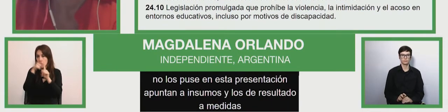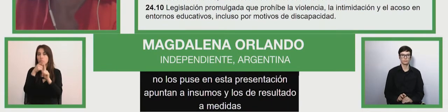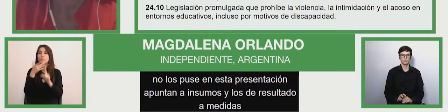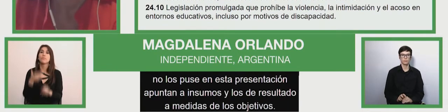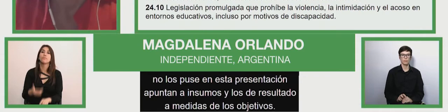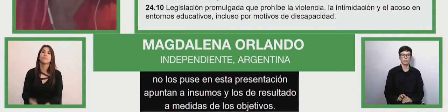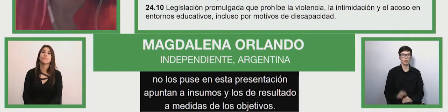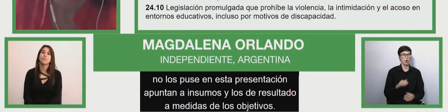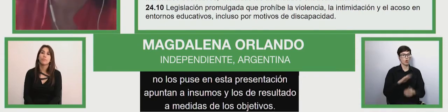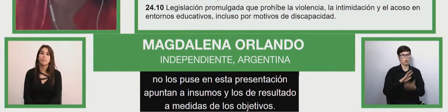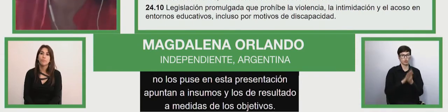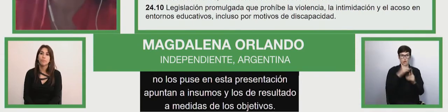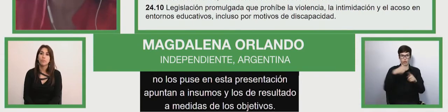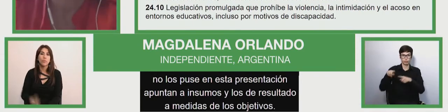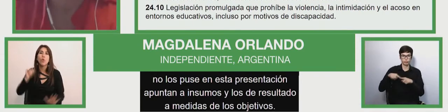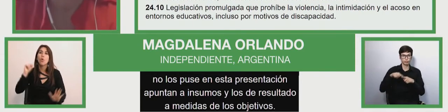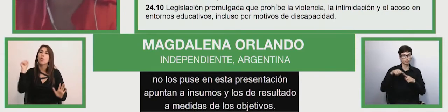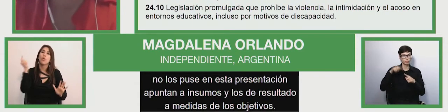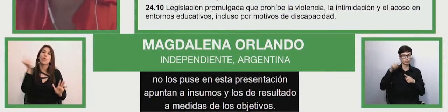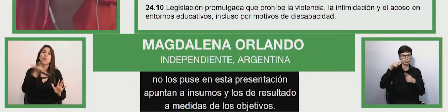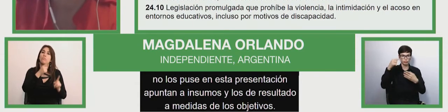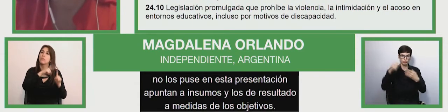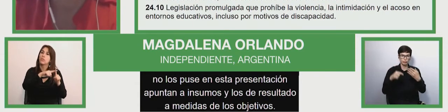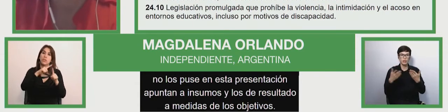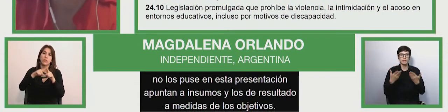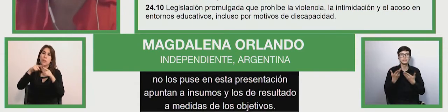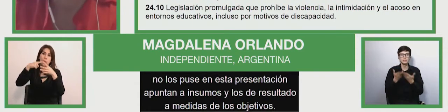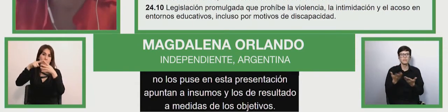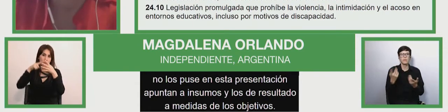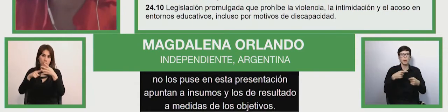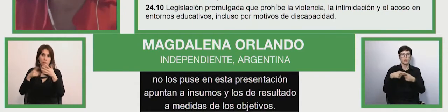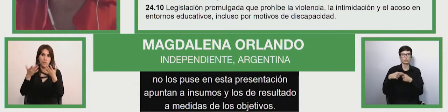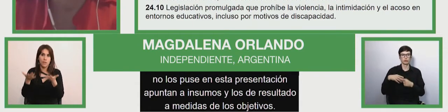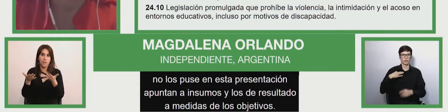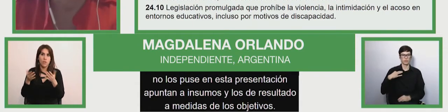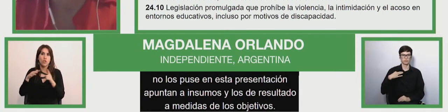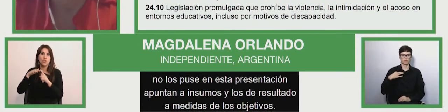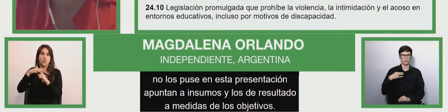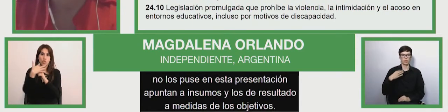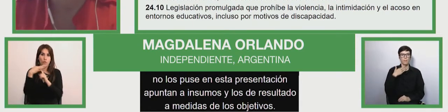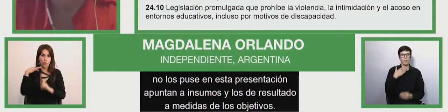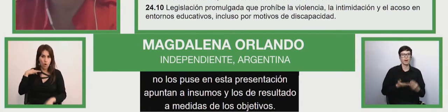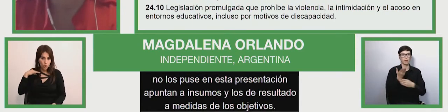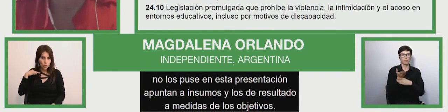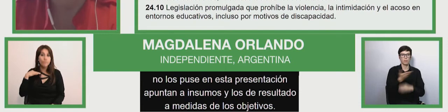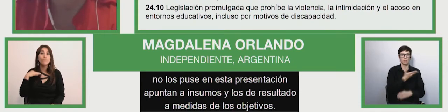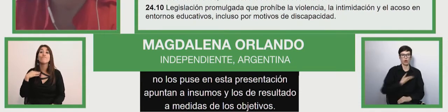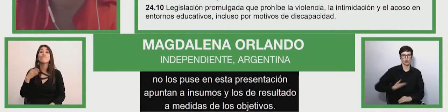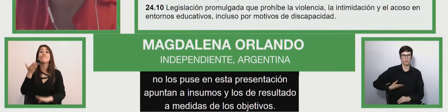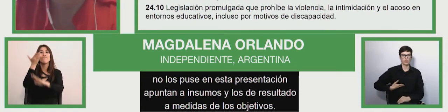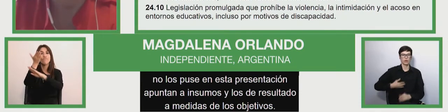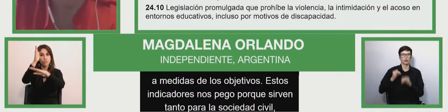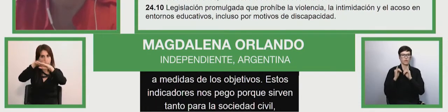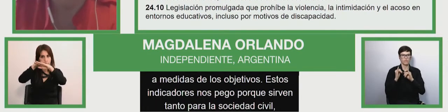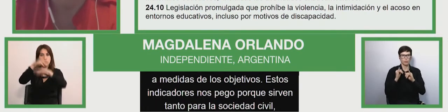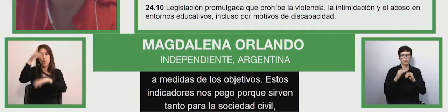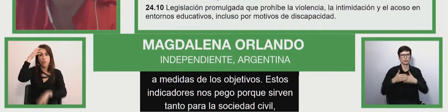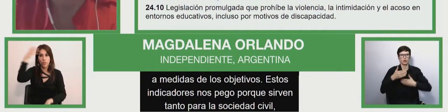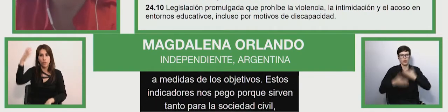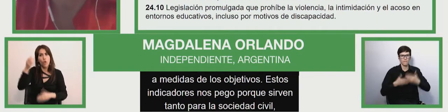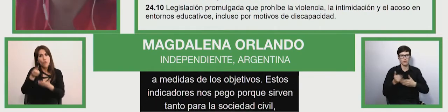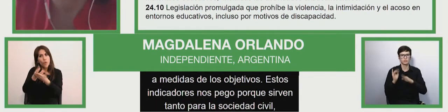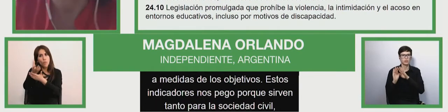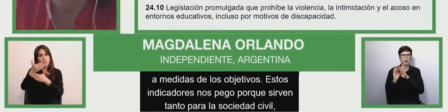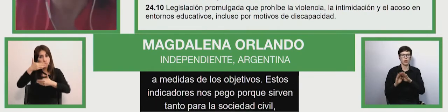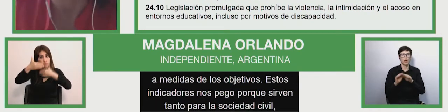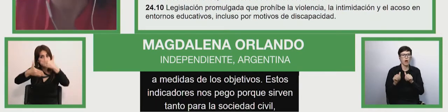indicators are both for civil society so that we can have information on supports and accompany a process